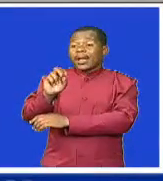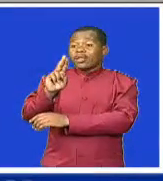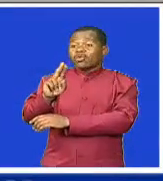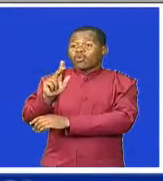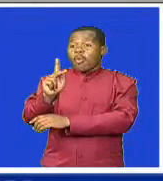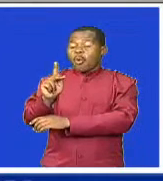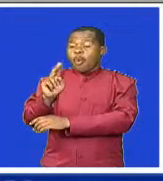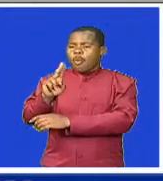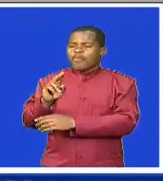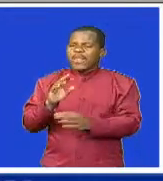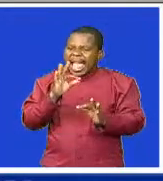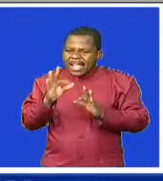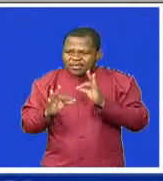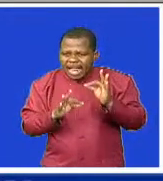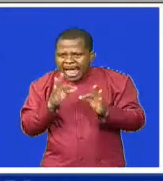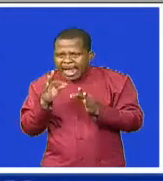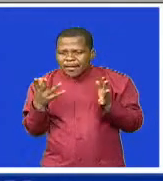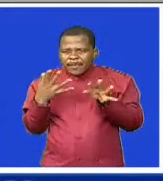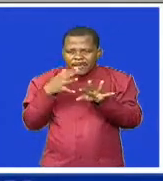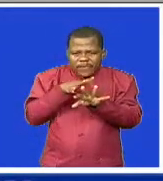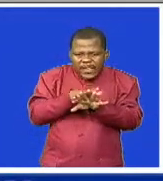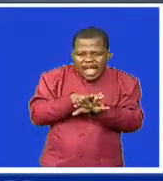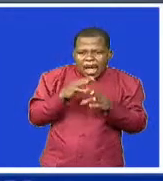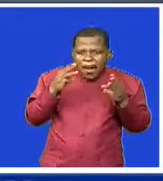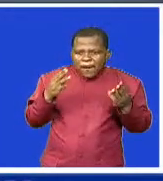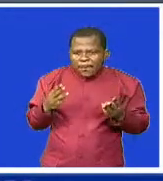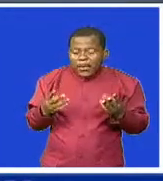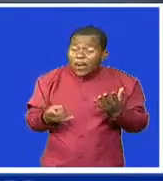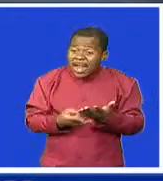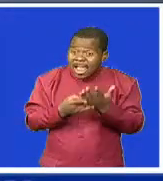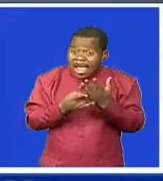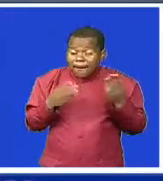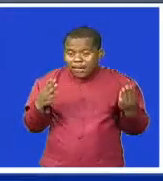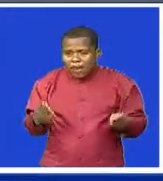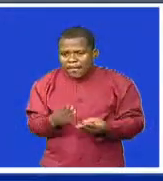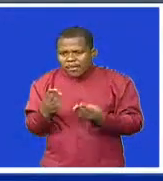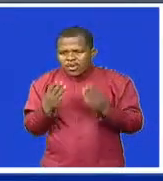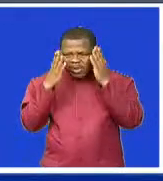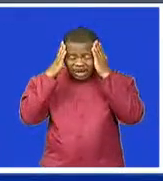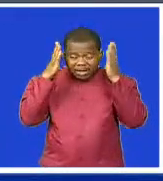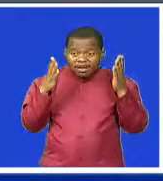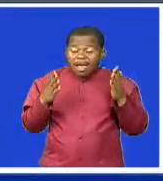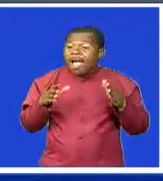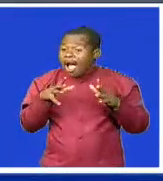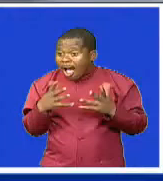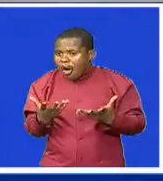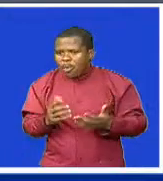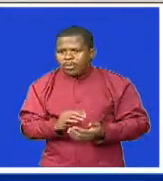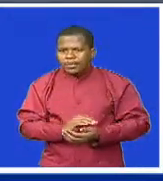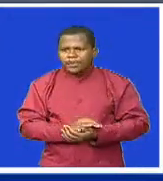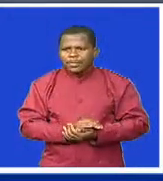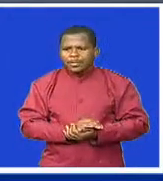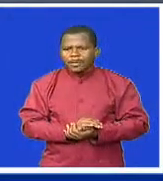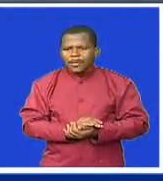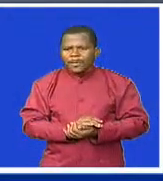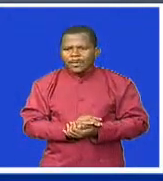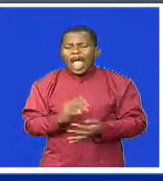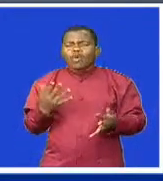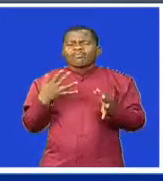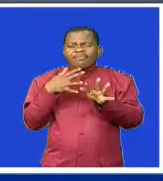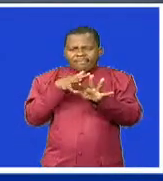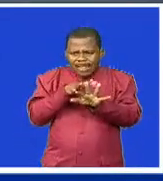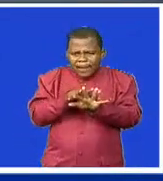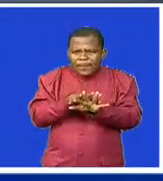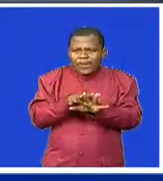improves the efficacy of the Commission as well as its visibility. So we are hopeful